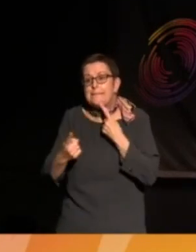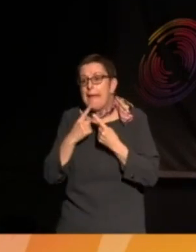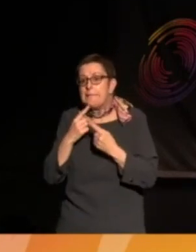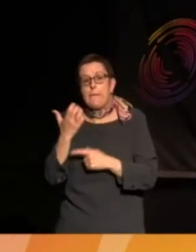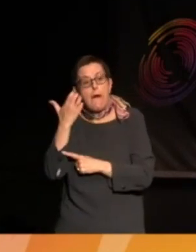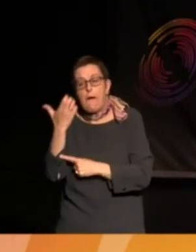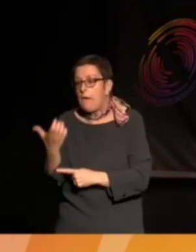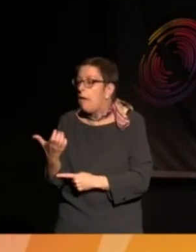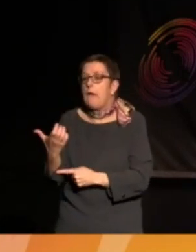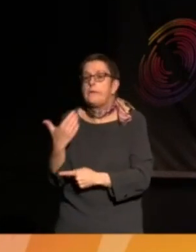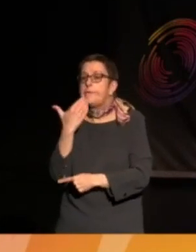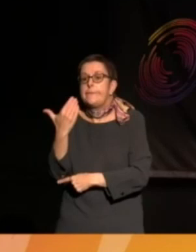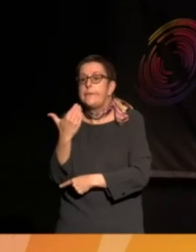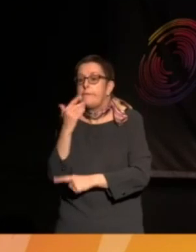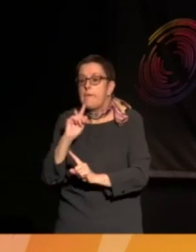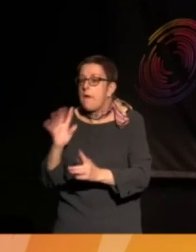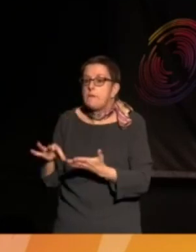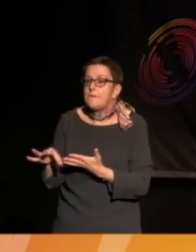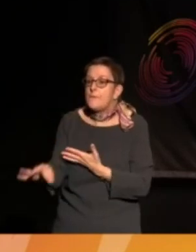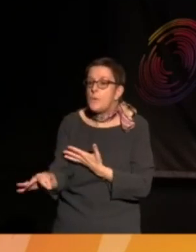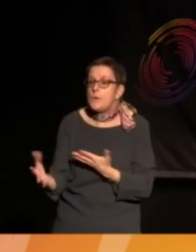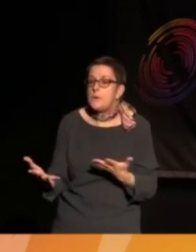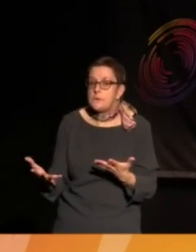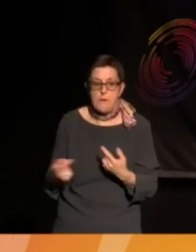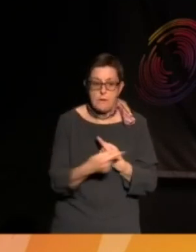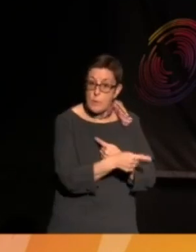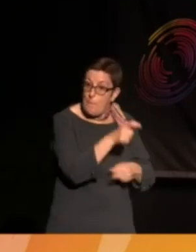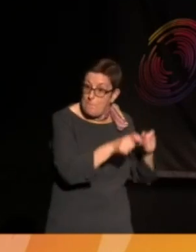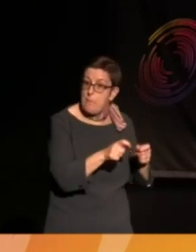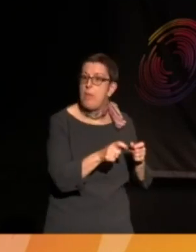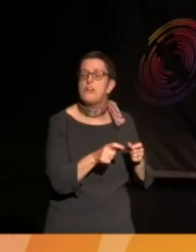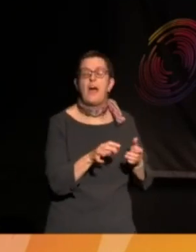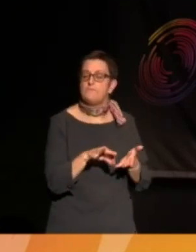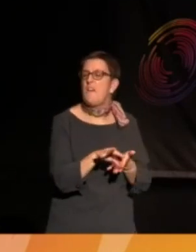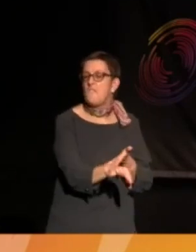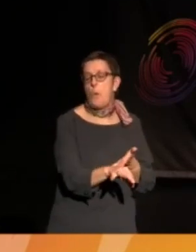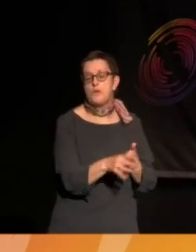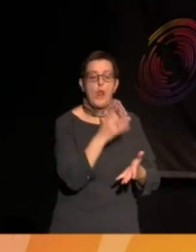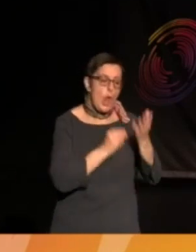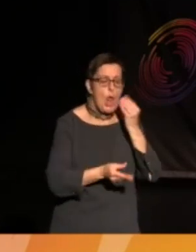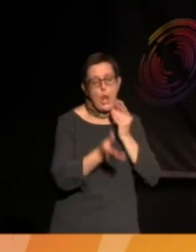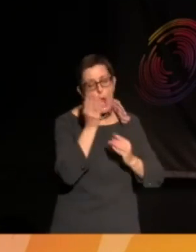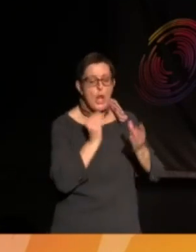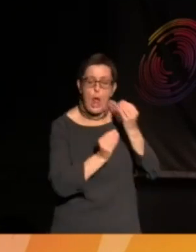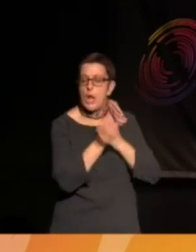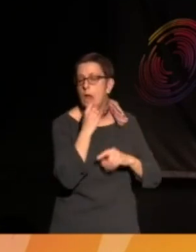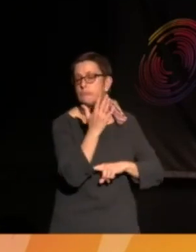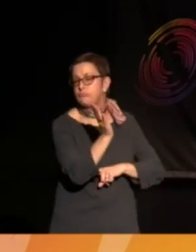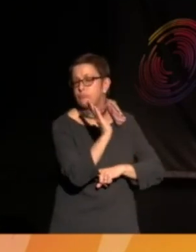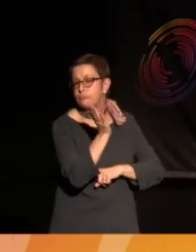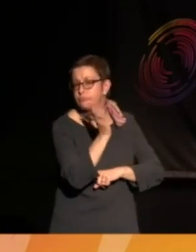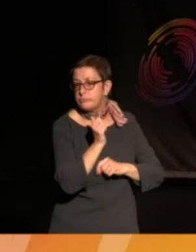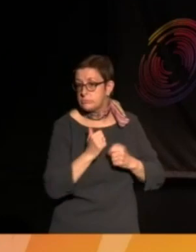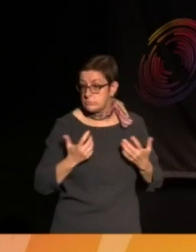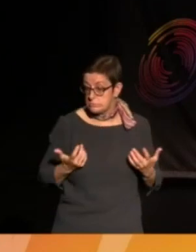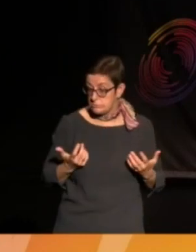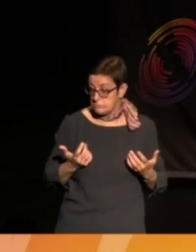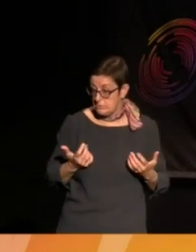you know, so actually 70 years on from the declaration, 73 years on,